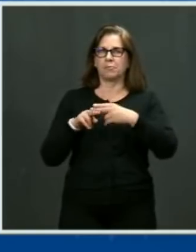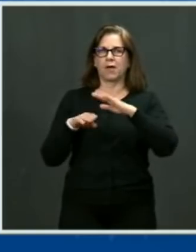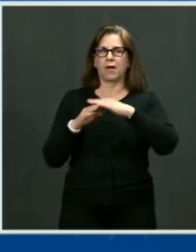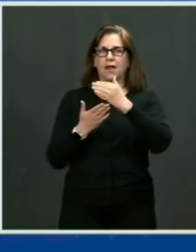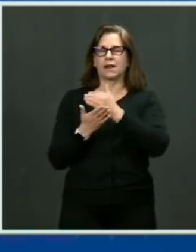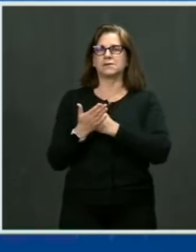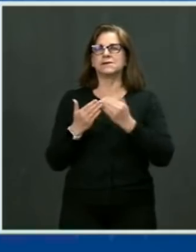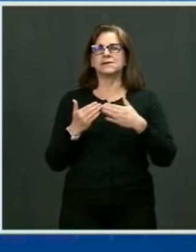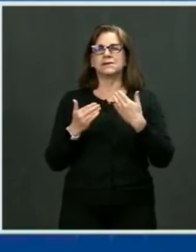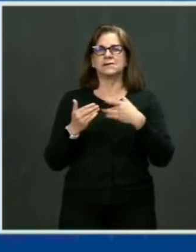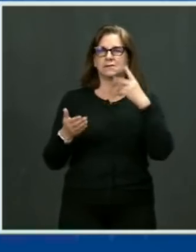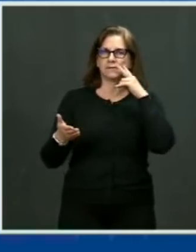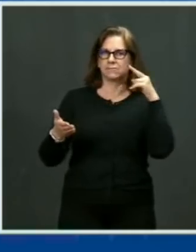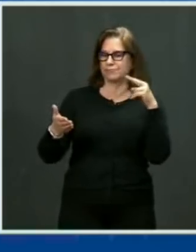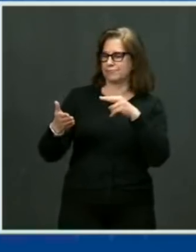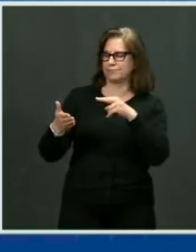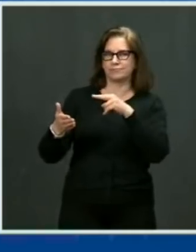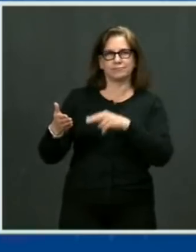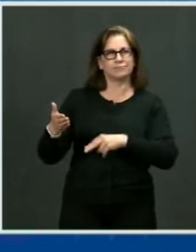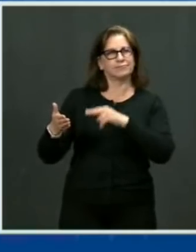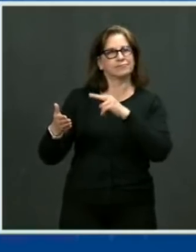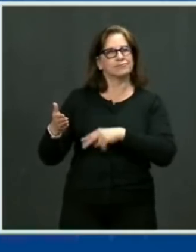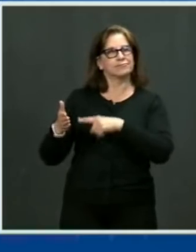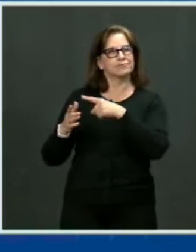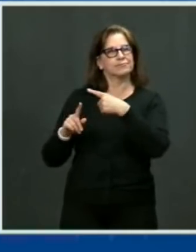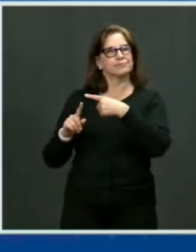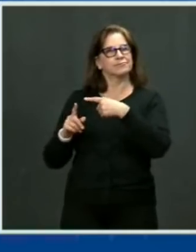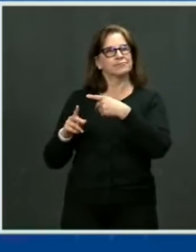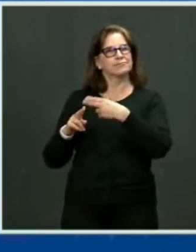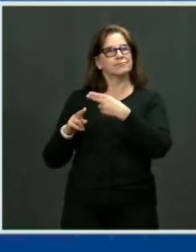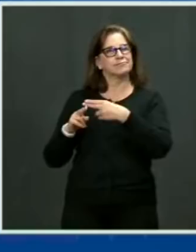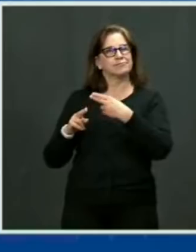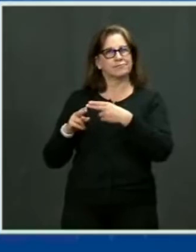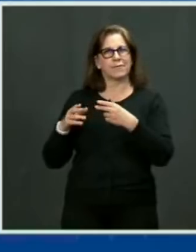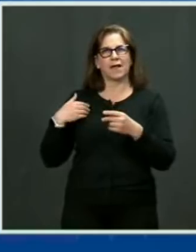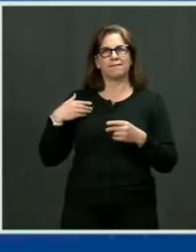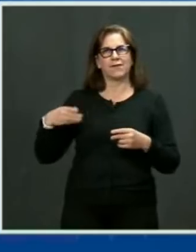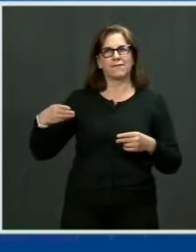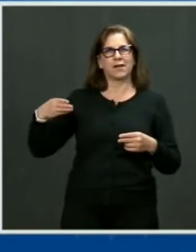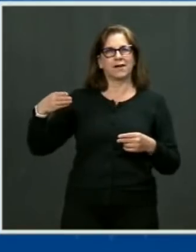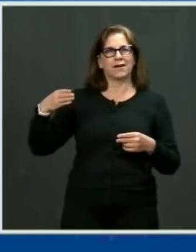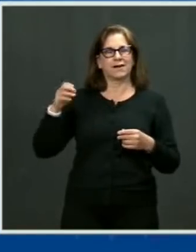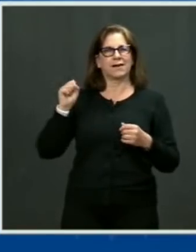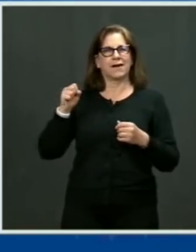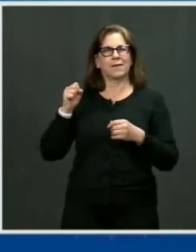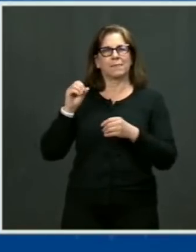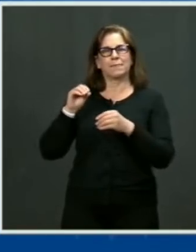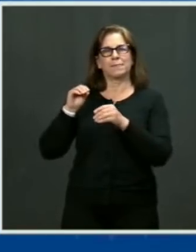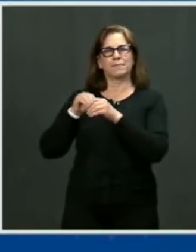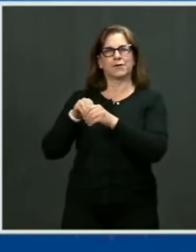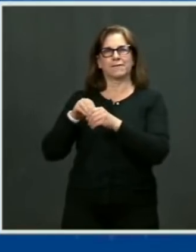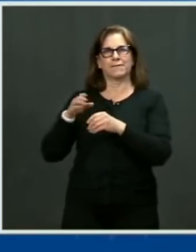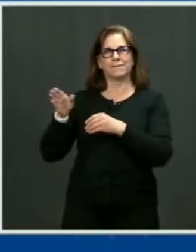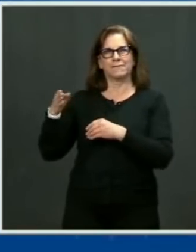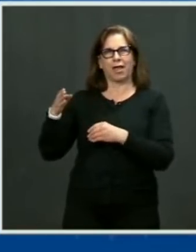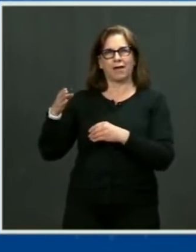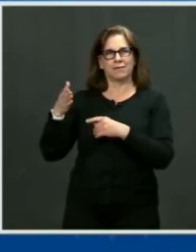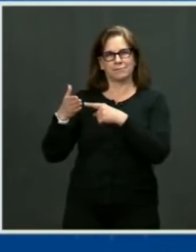They're also called red flag laws, which everybody in this lawn knows, but many people listening do not know.